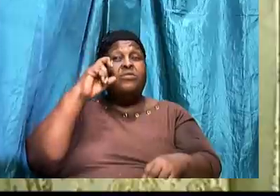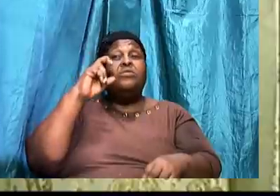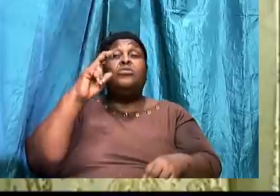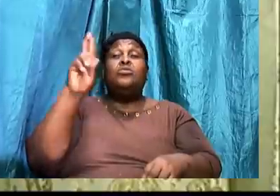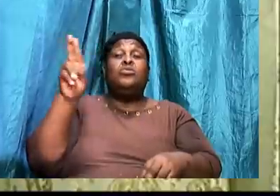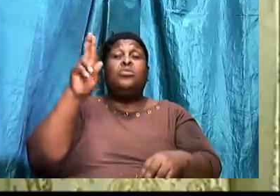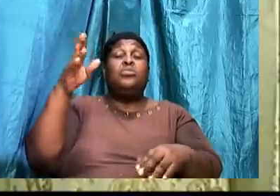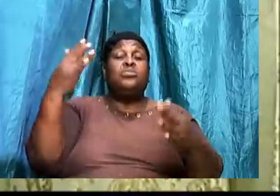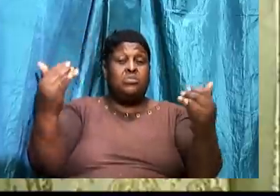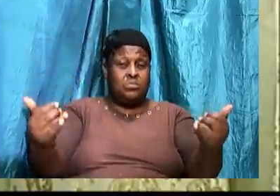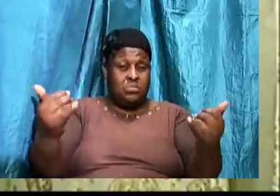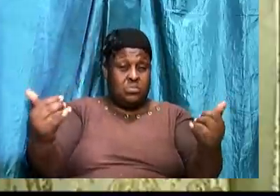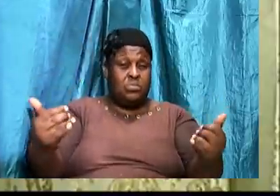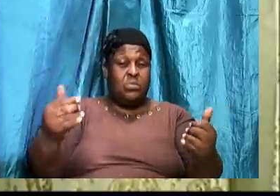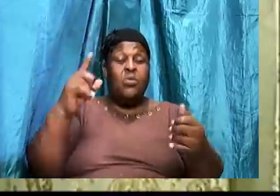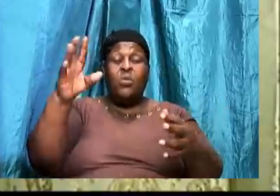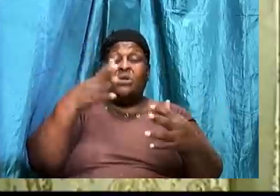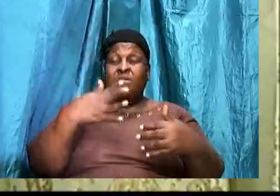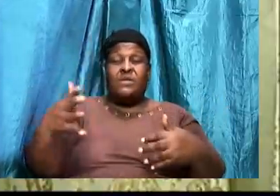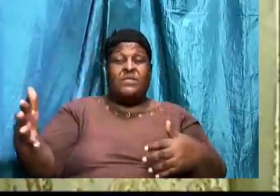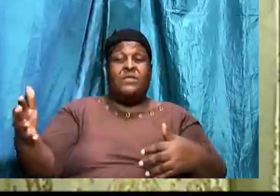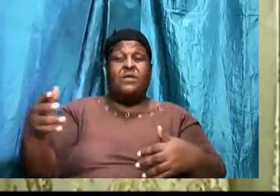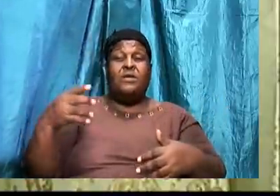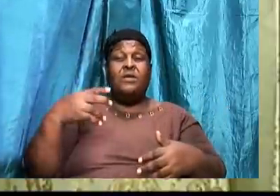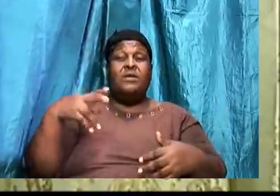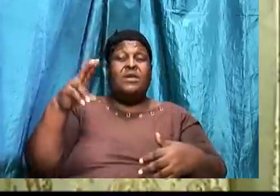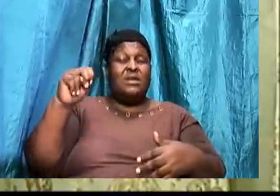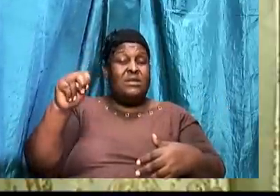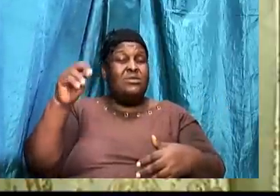One of the things. We need to note about temptation.